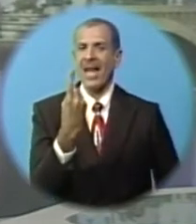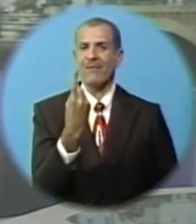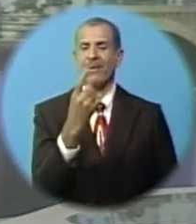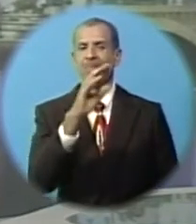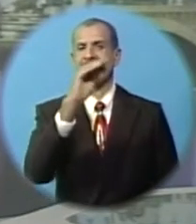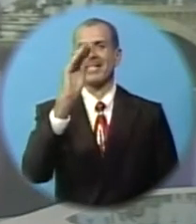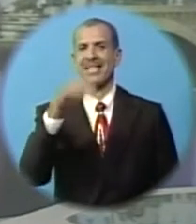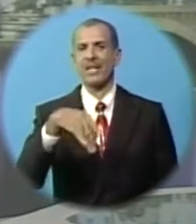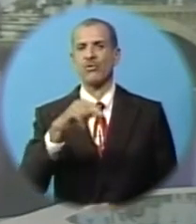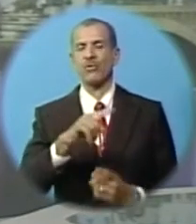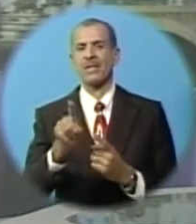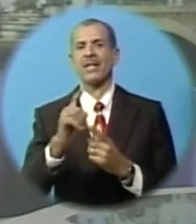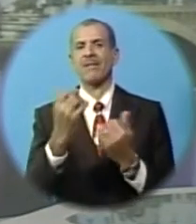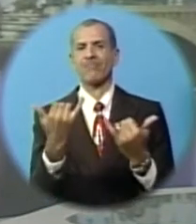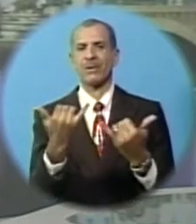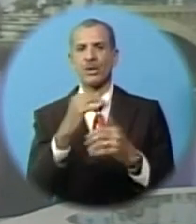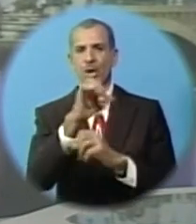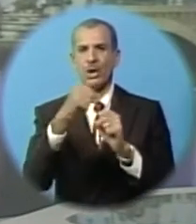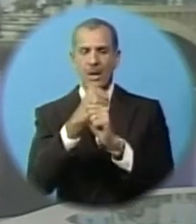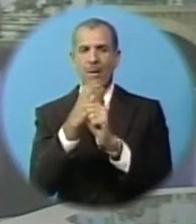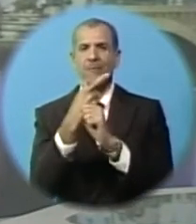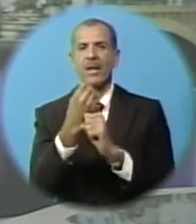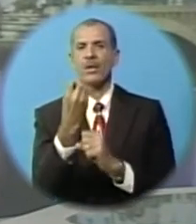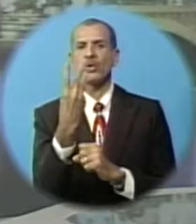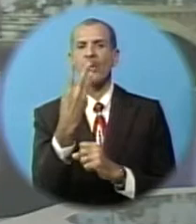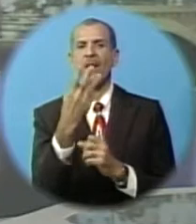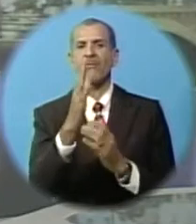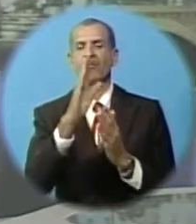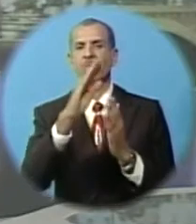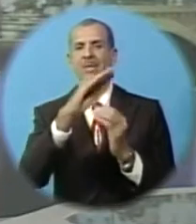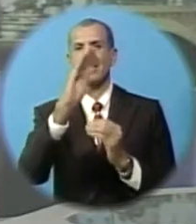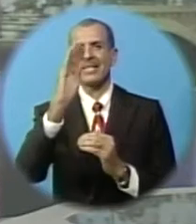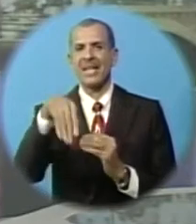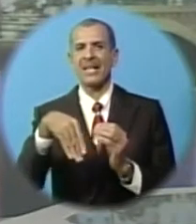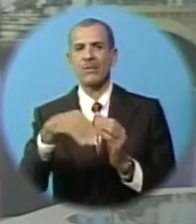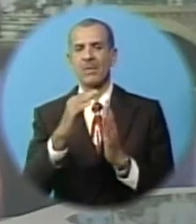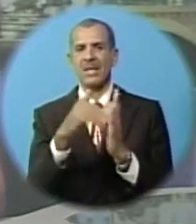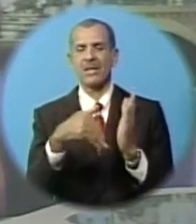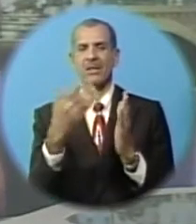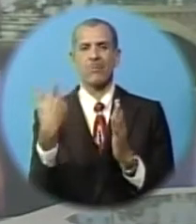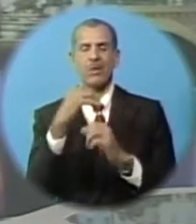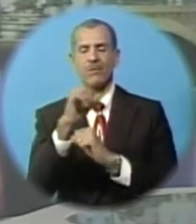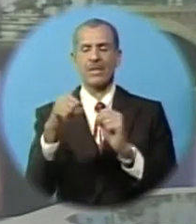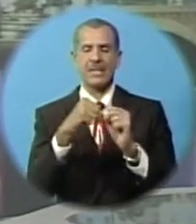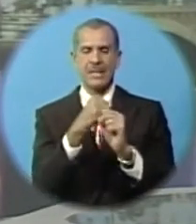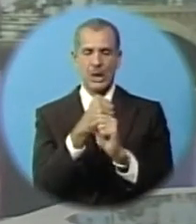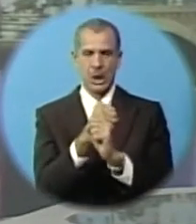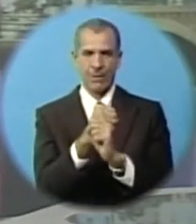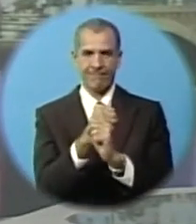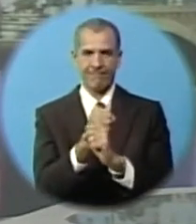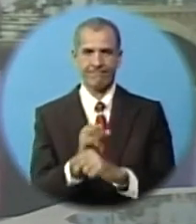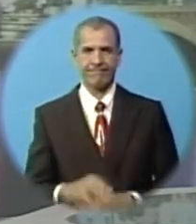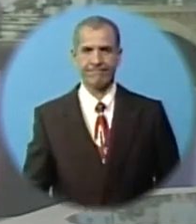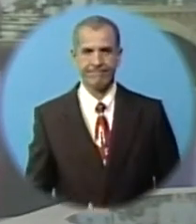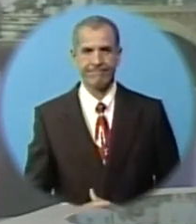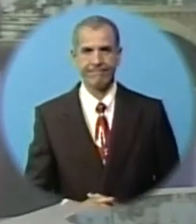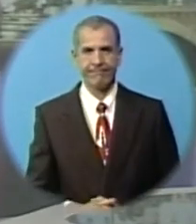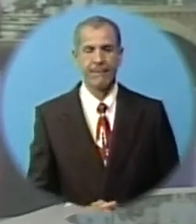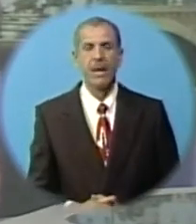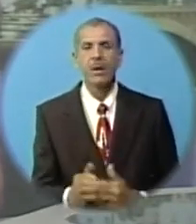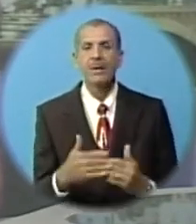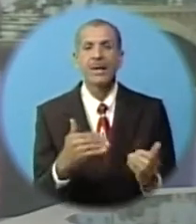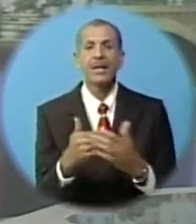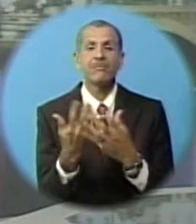% during the current year, following a 12% reduction in the previous year. Well, despite